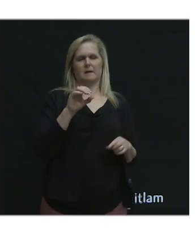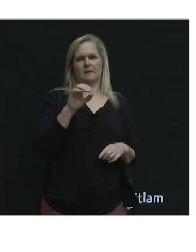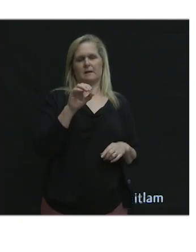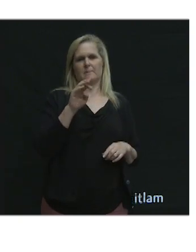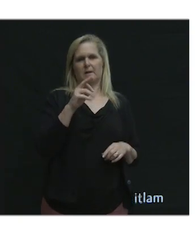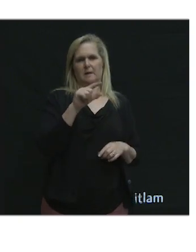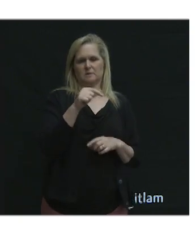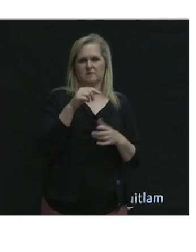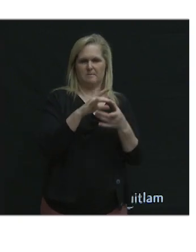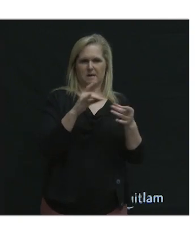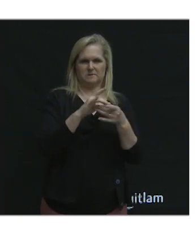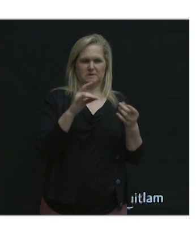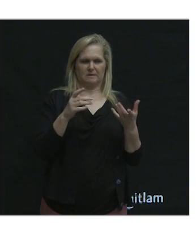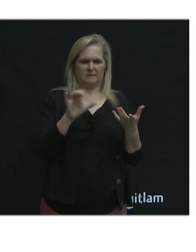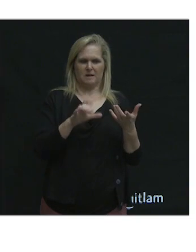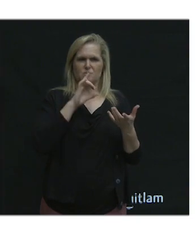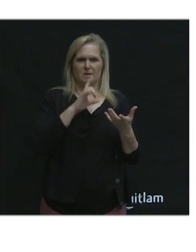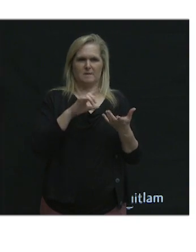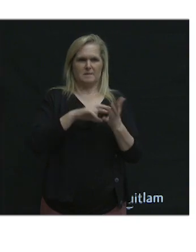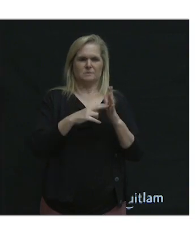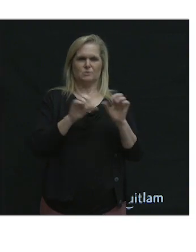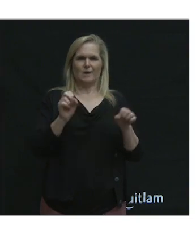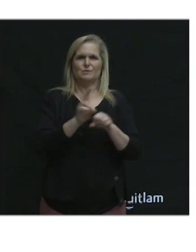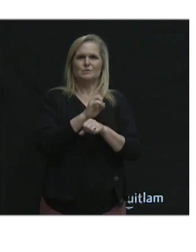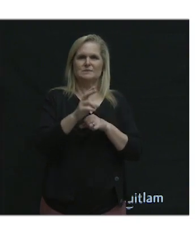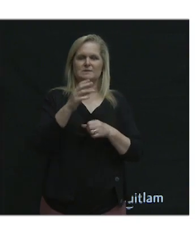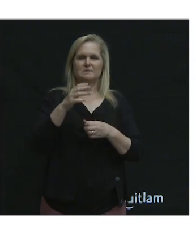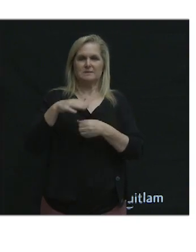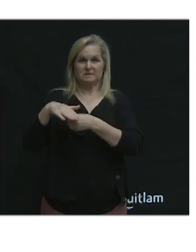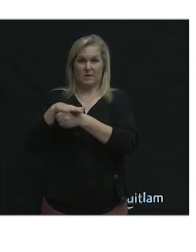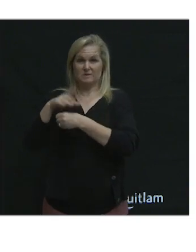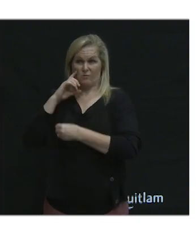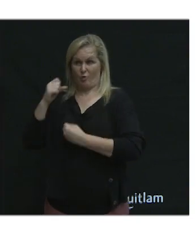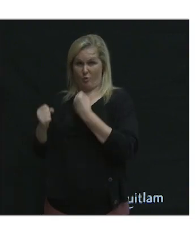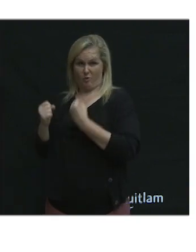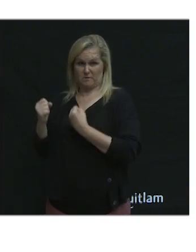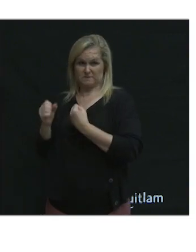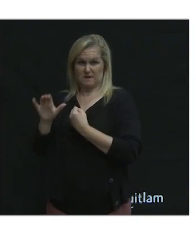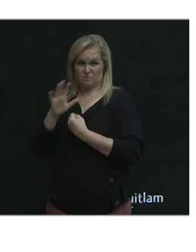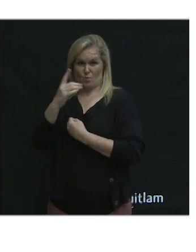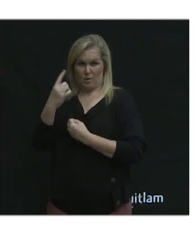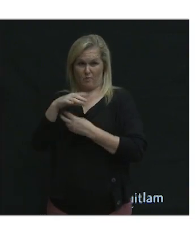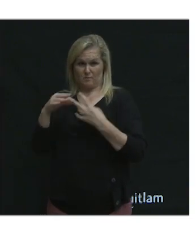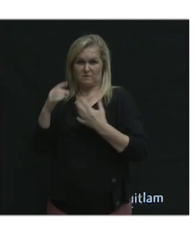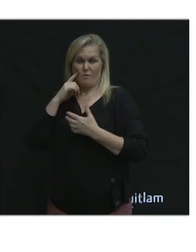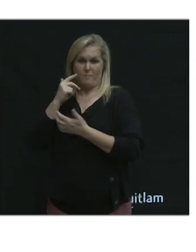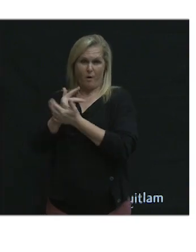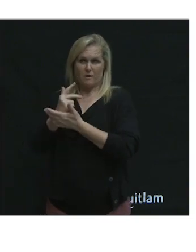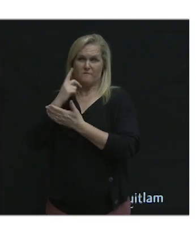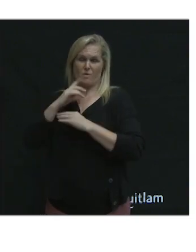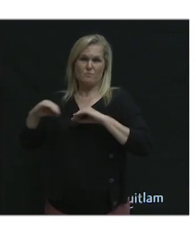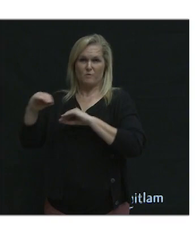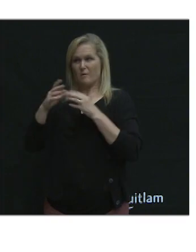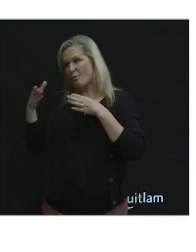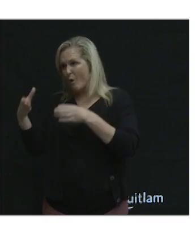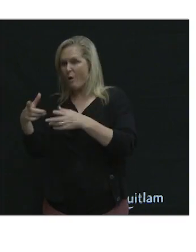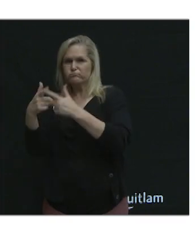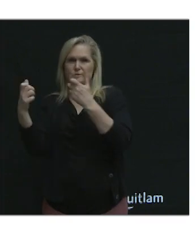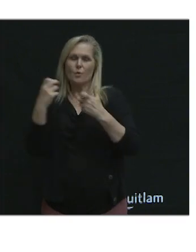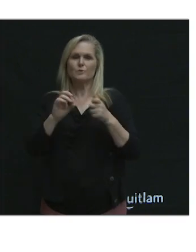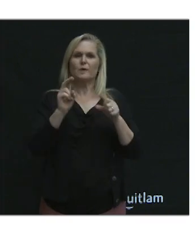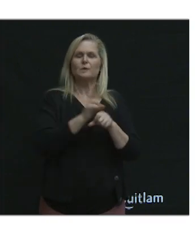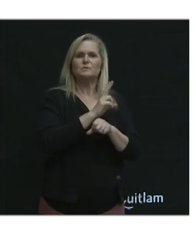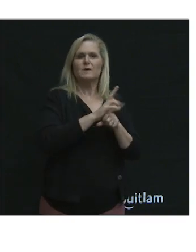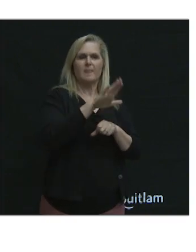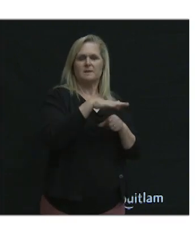It's about space. So you can use all the space for cars for parking or for moving it. Or you can use the